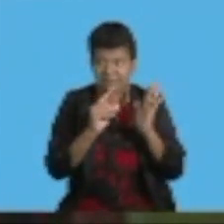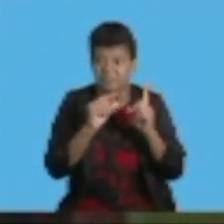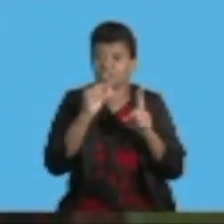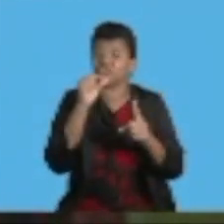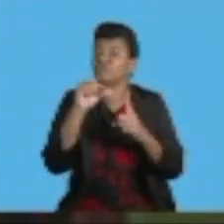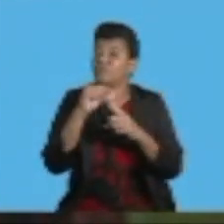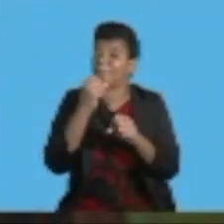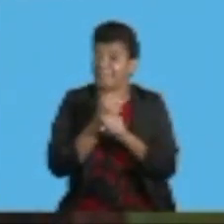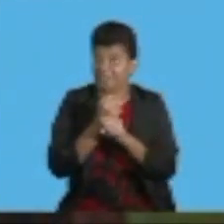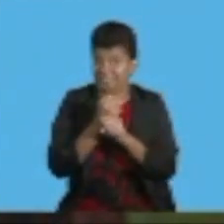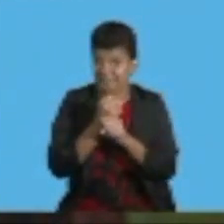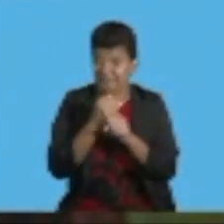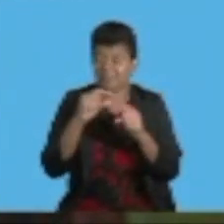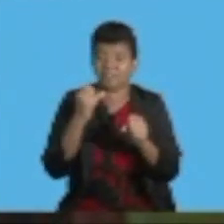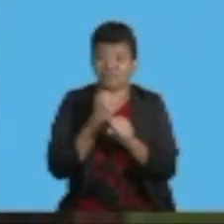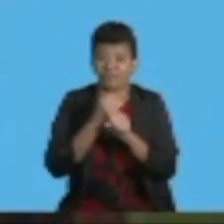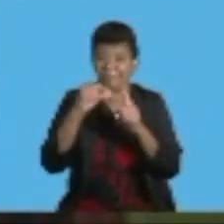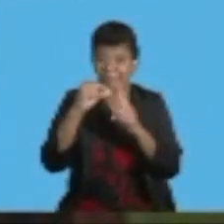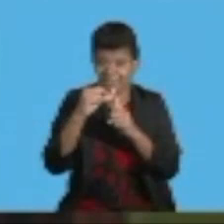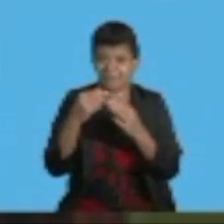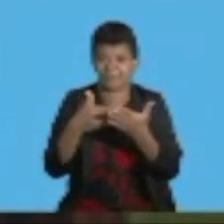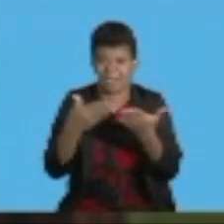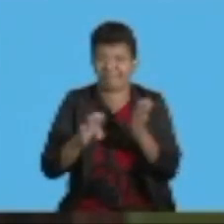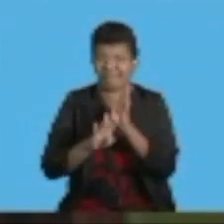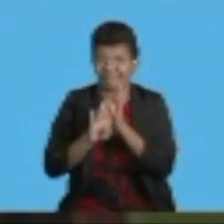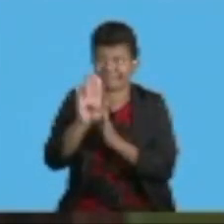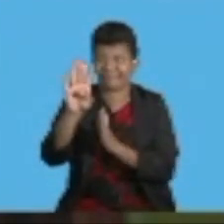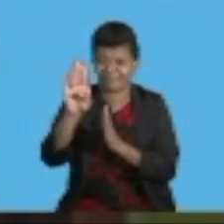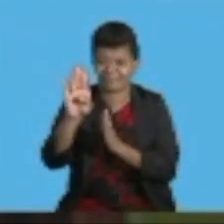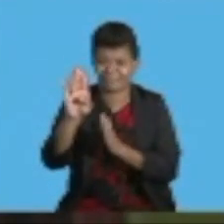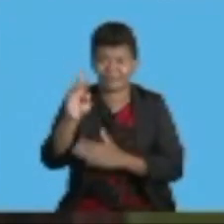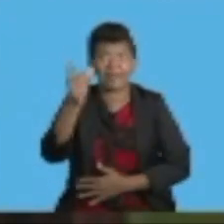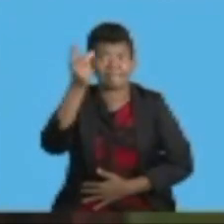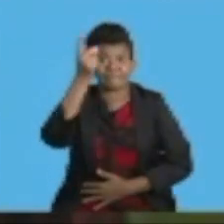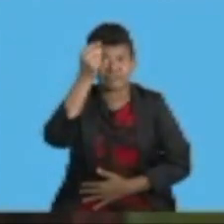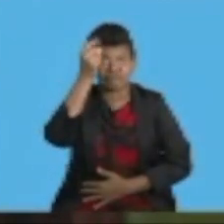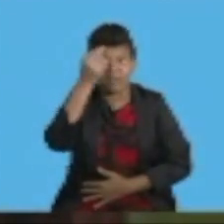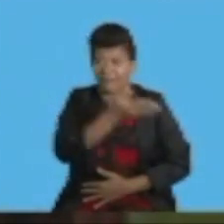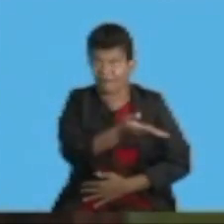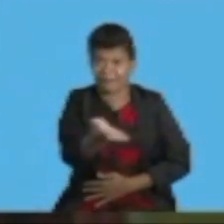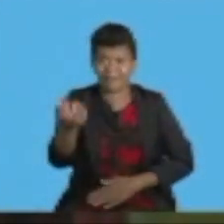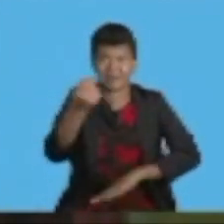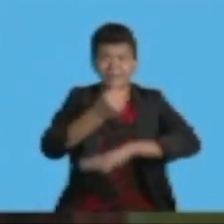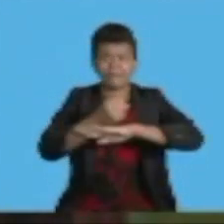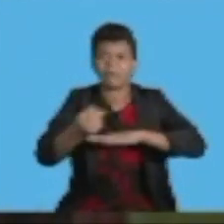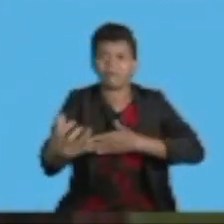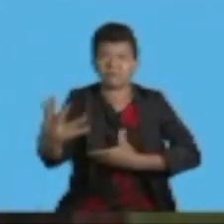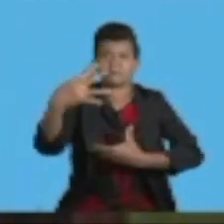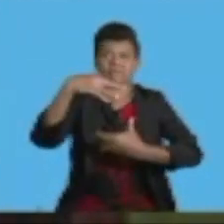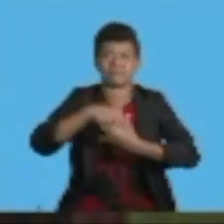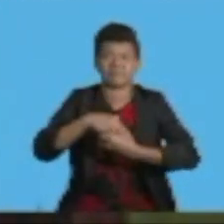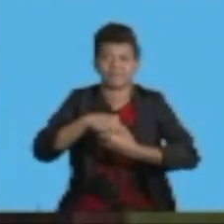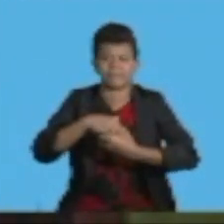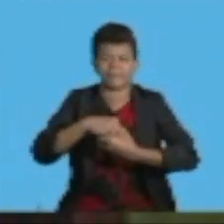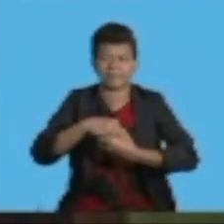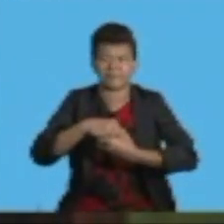Mr. Speaker, sir, the Fijian government's investment in the enabling infrastructure